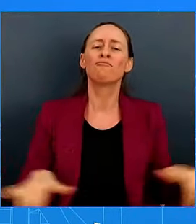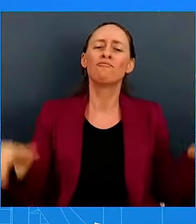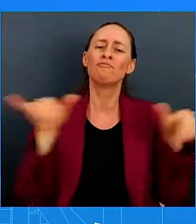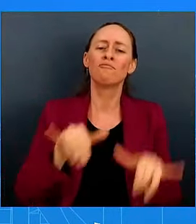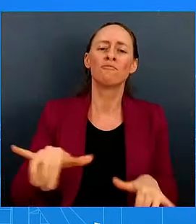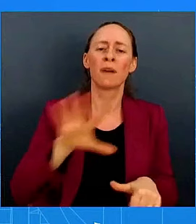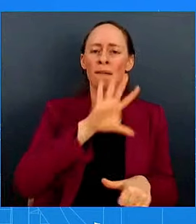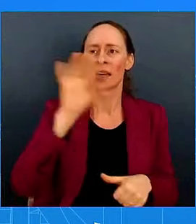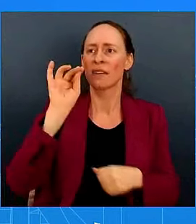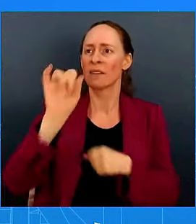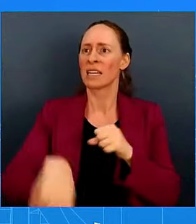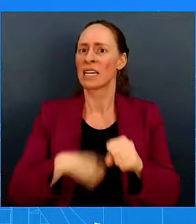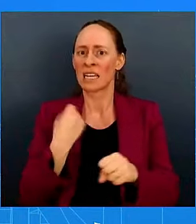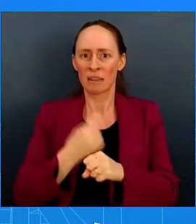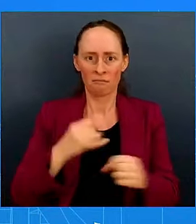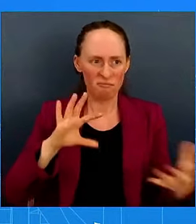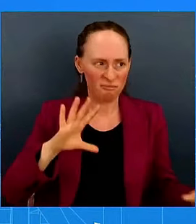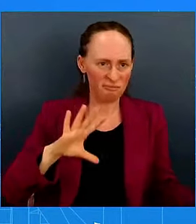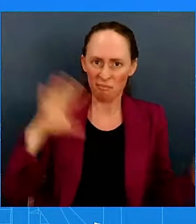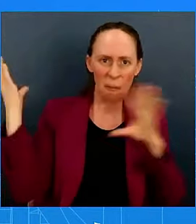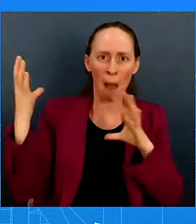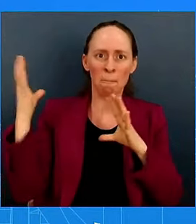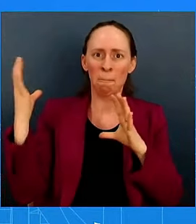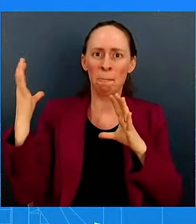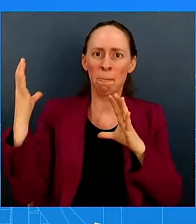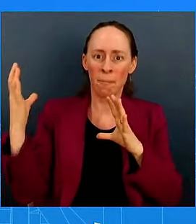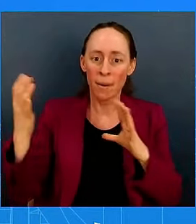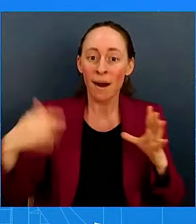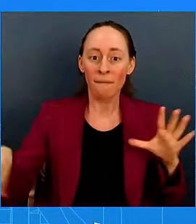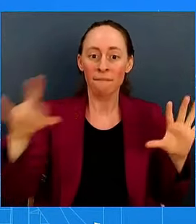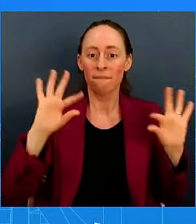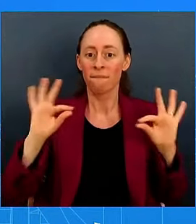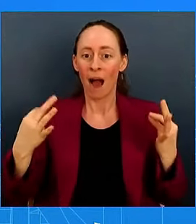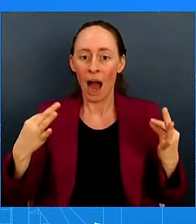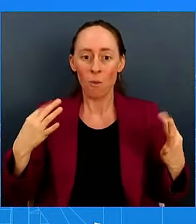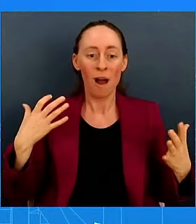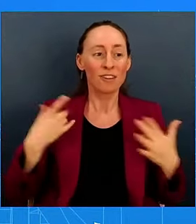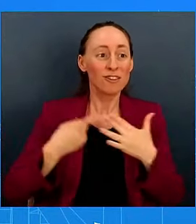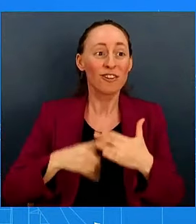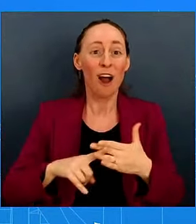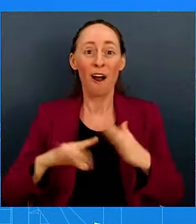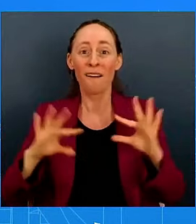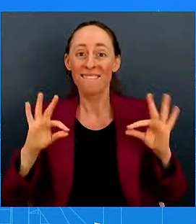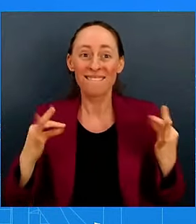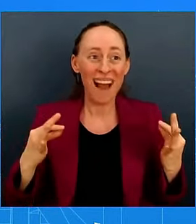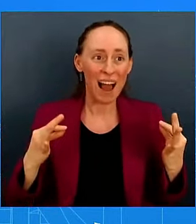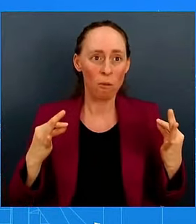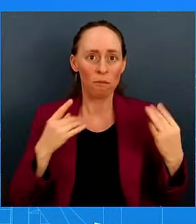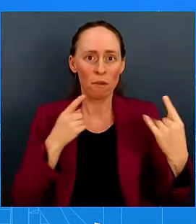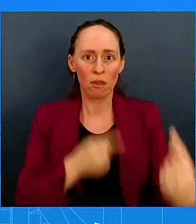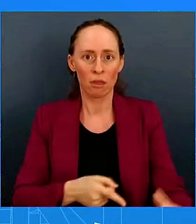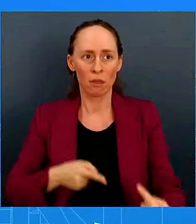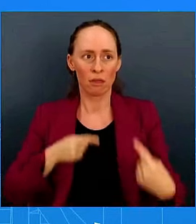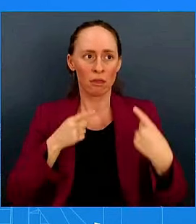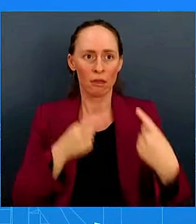families, people who want to start a family, not have that ability to do so. And that's what it led to. And,